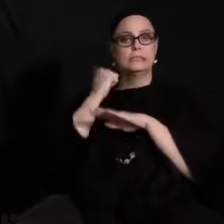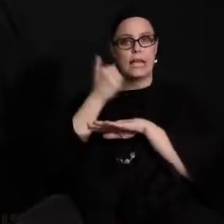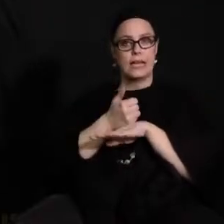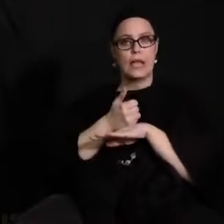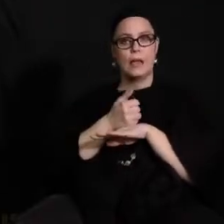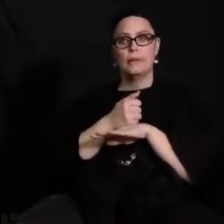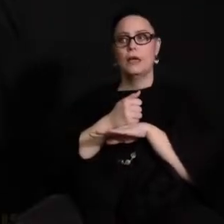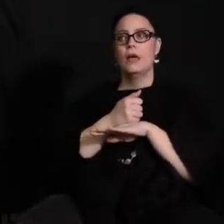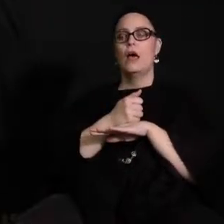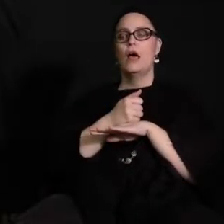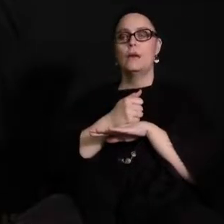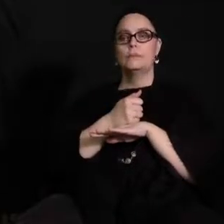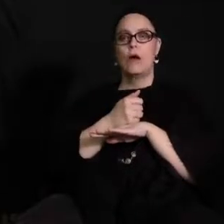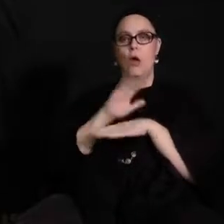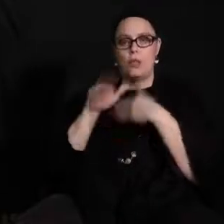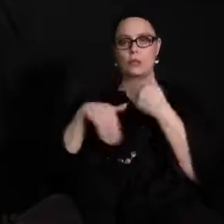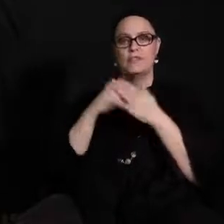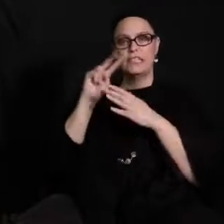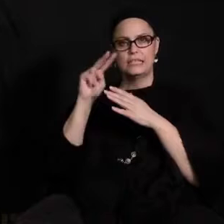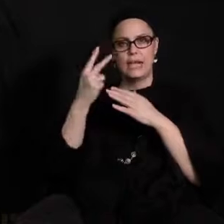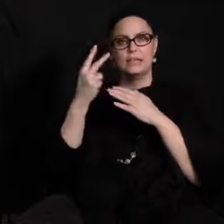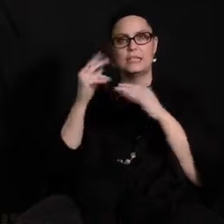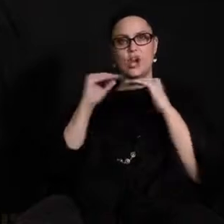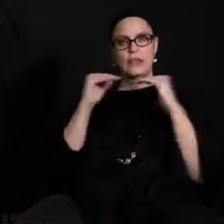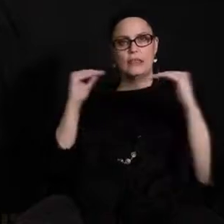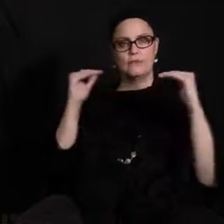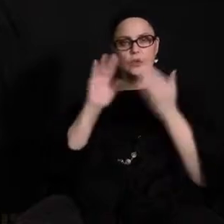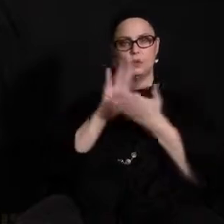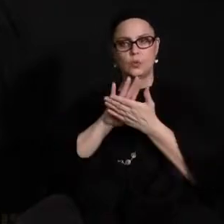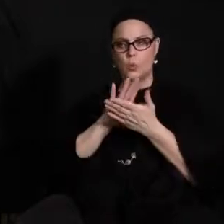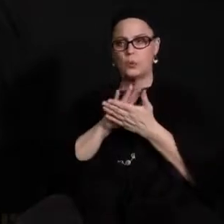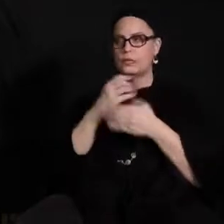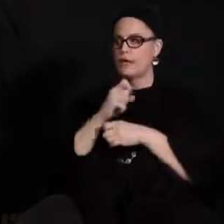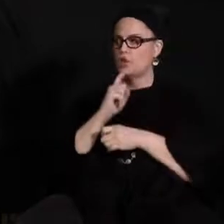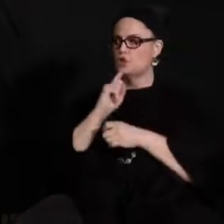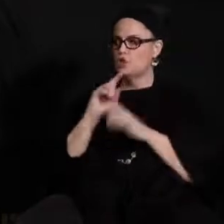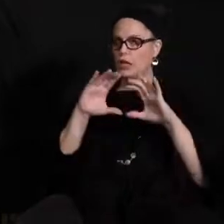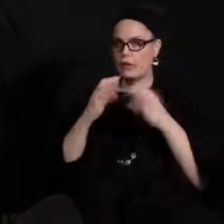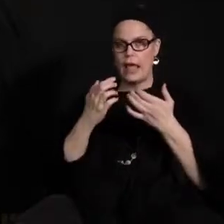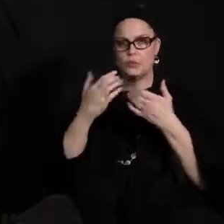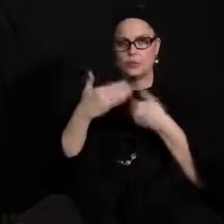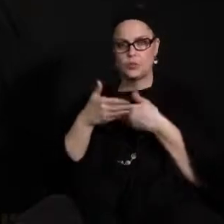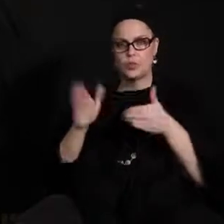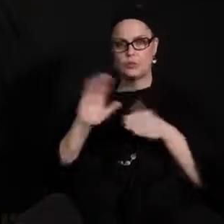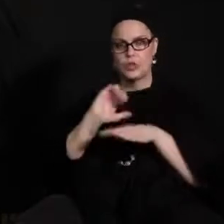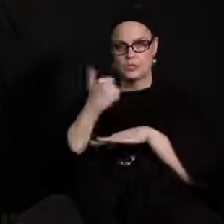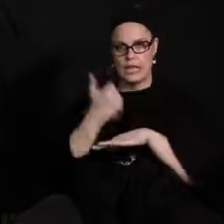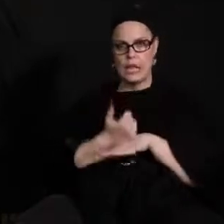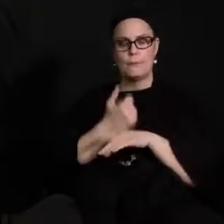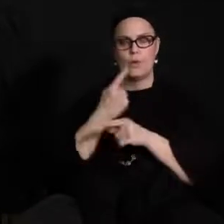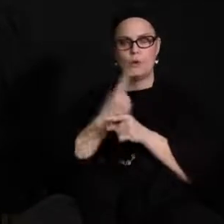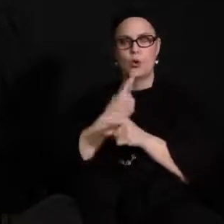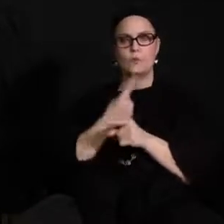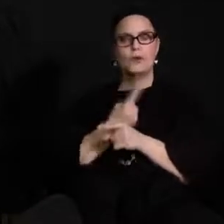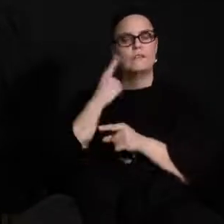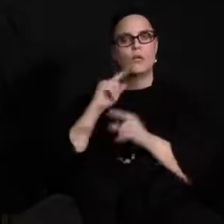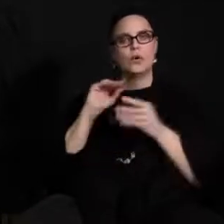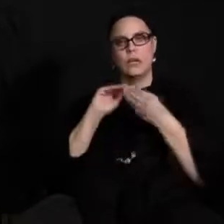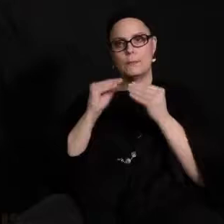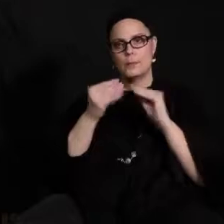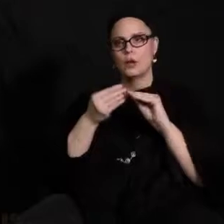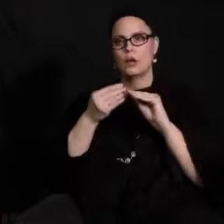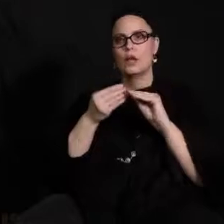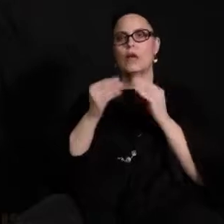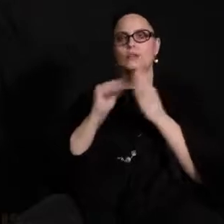secondary schools and making sure that those classroom uh classrooms are set up appropriately for the number of students as we talked about with